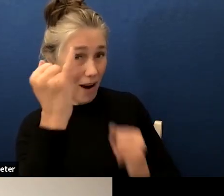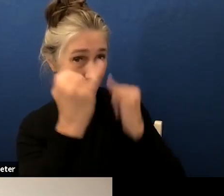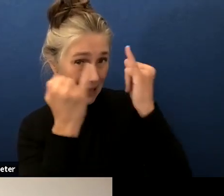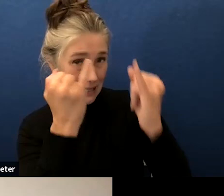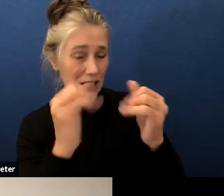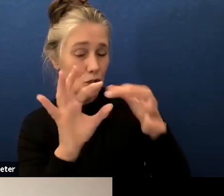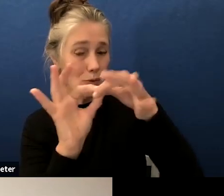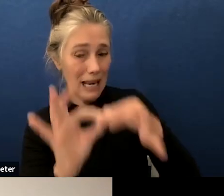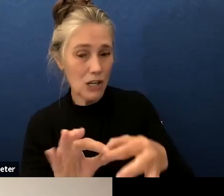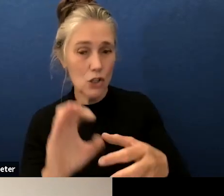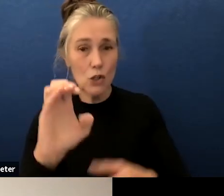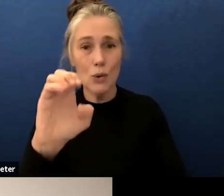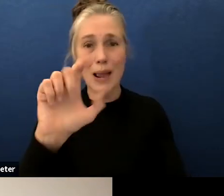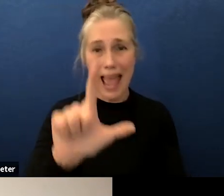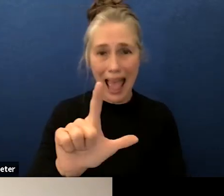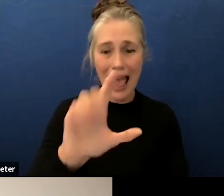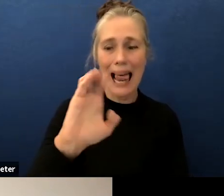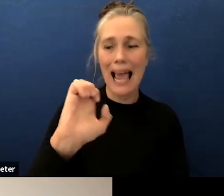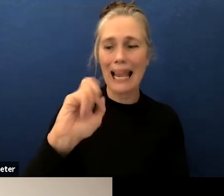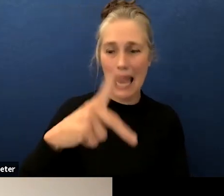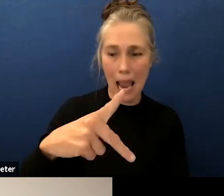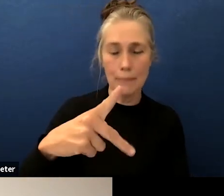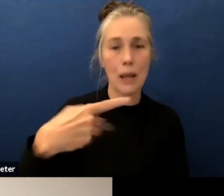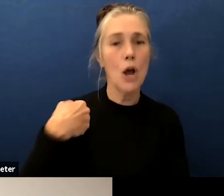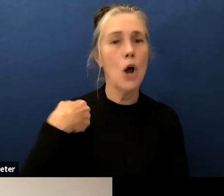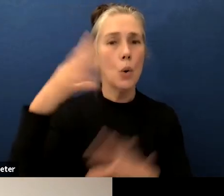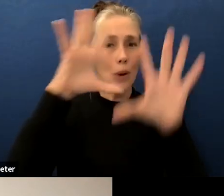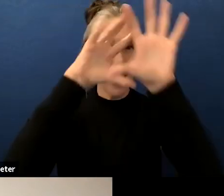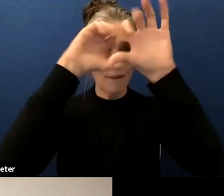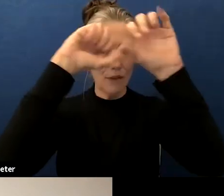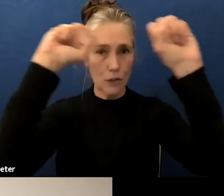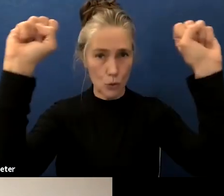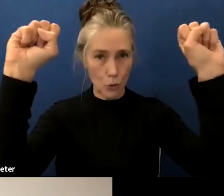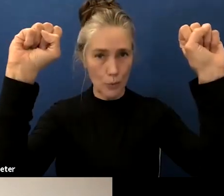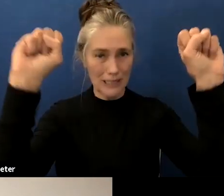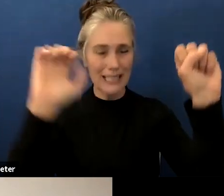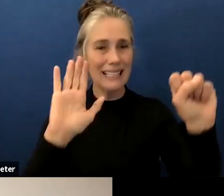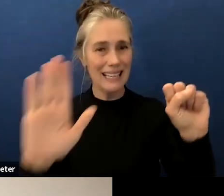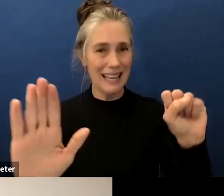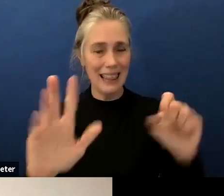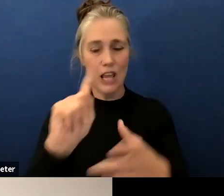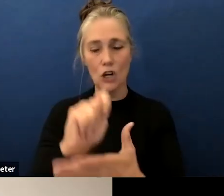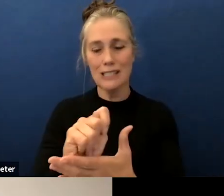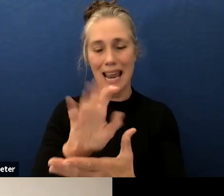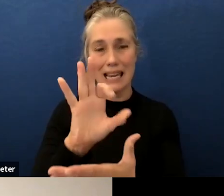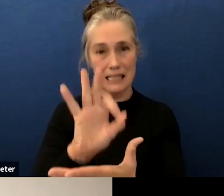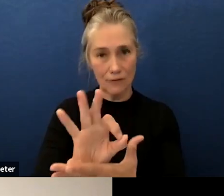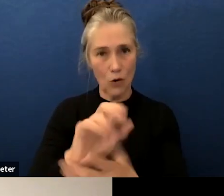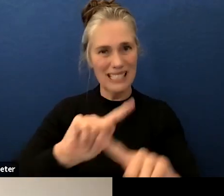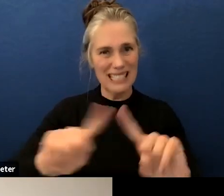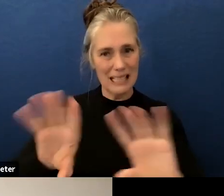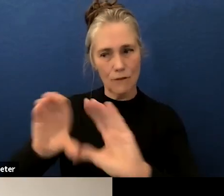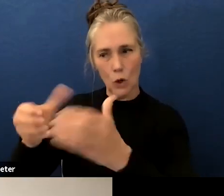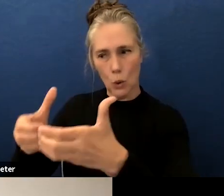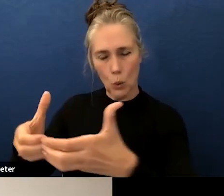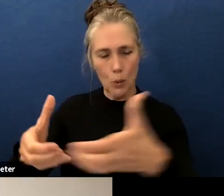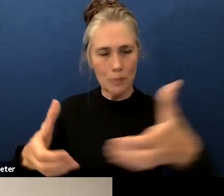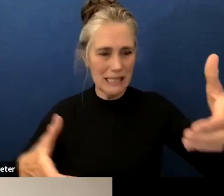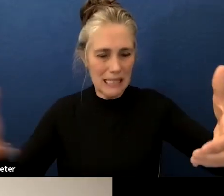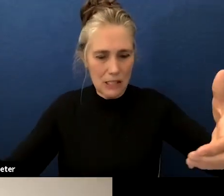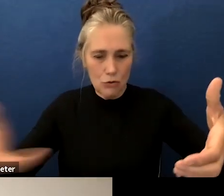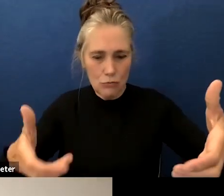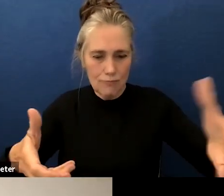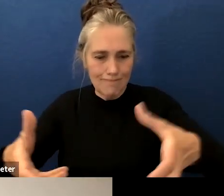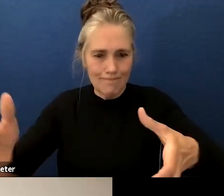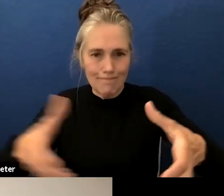superintendent's task force we have these different groups and that's how i would recommend actually as we start to move into the next year